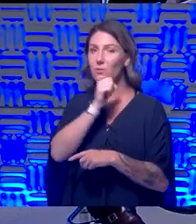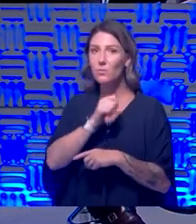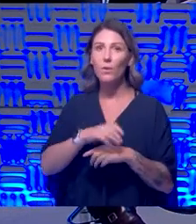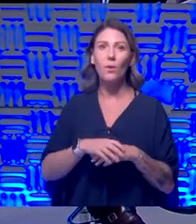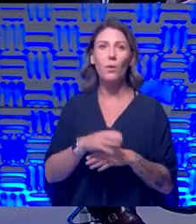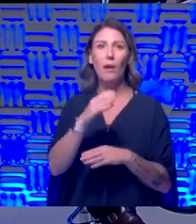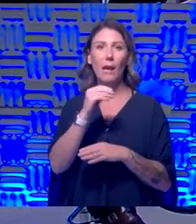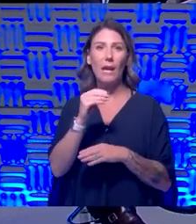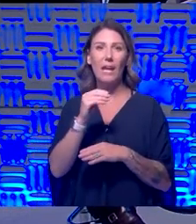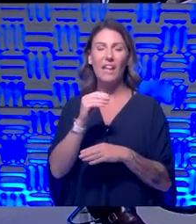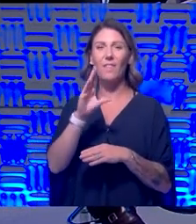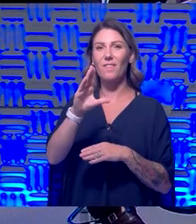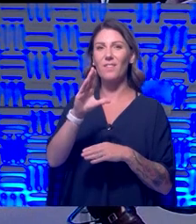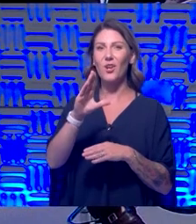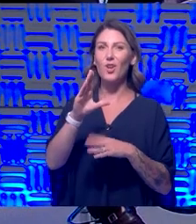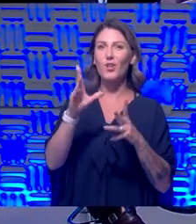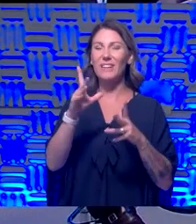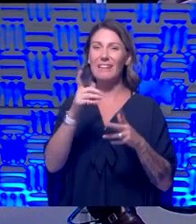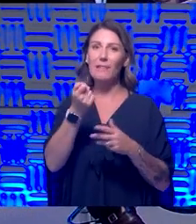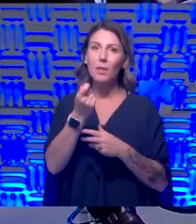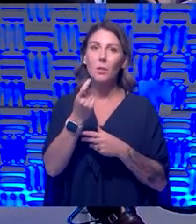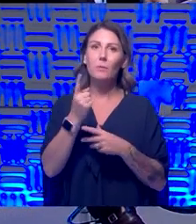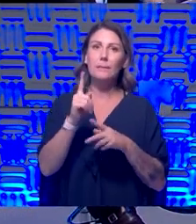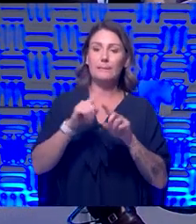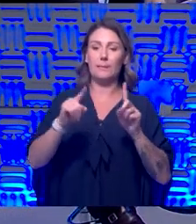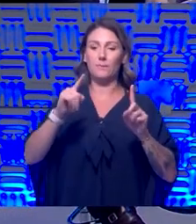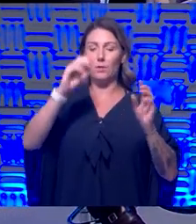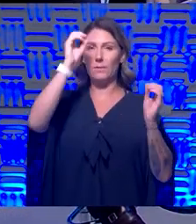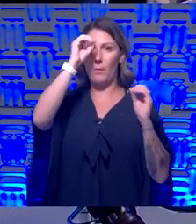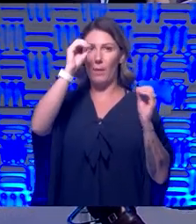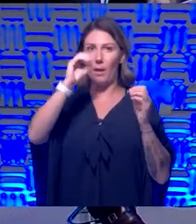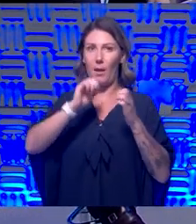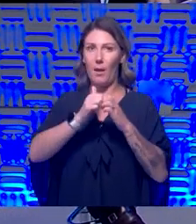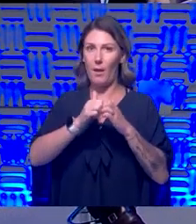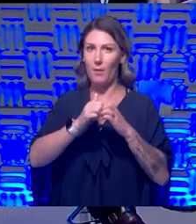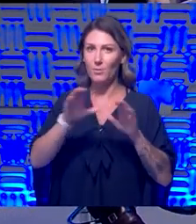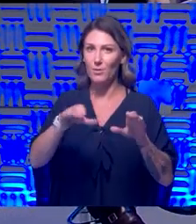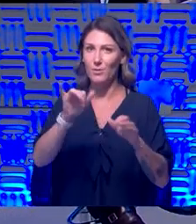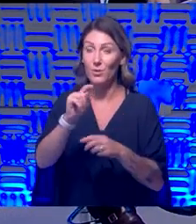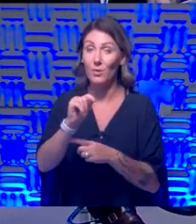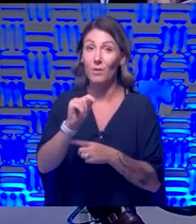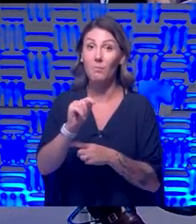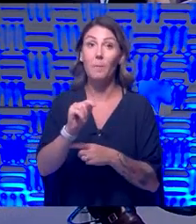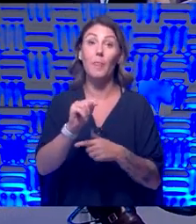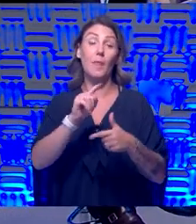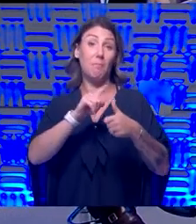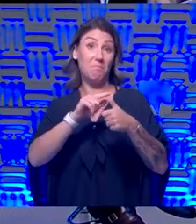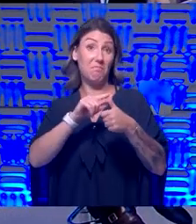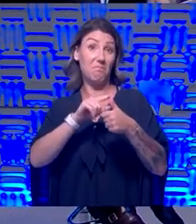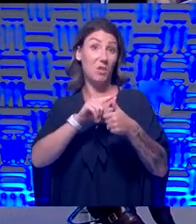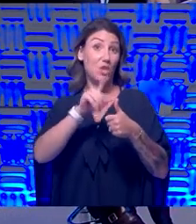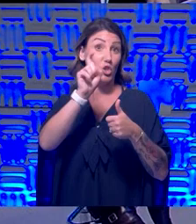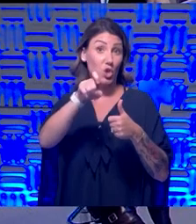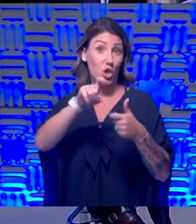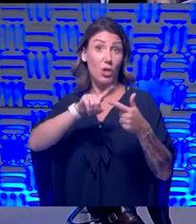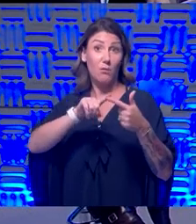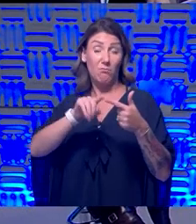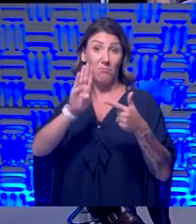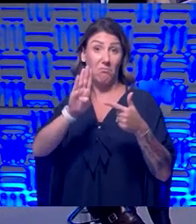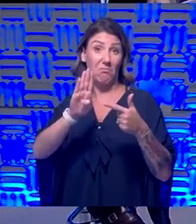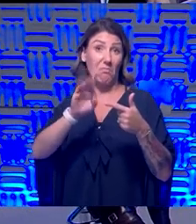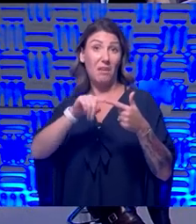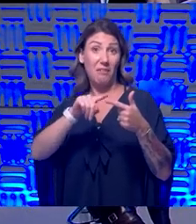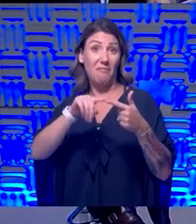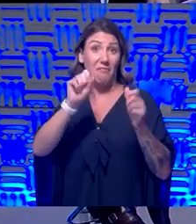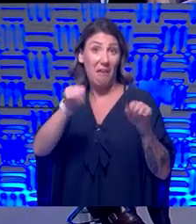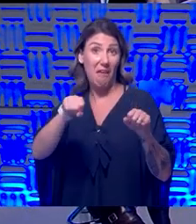maybe a little house divided on how to do it. All right. A. Should we do it? B. Can we do it? Let's start off. First